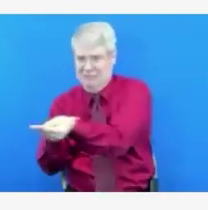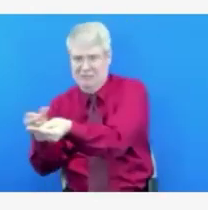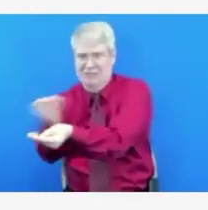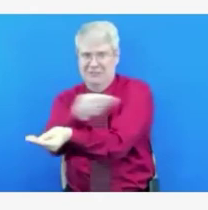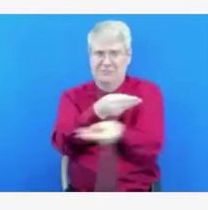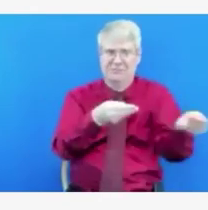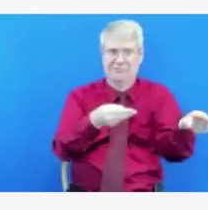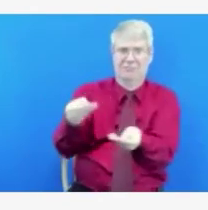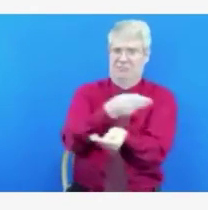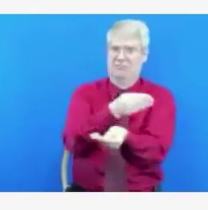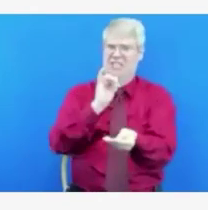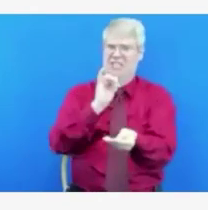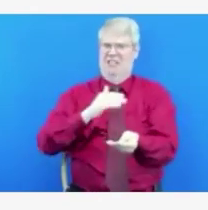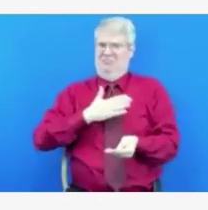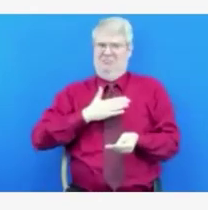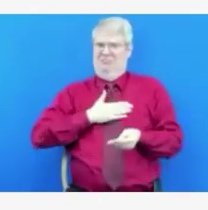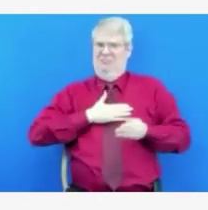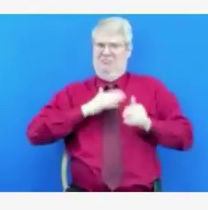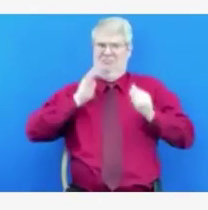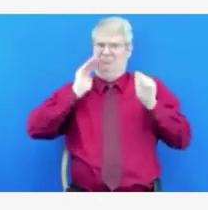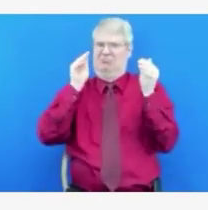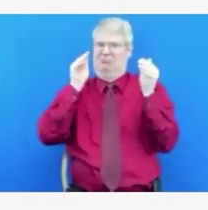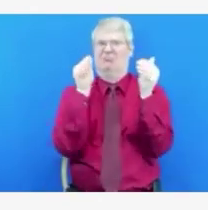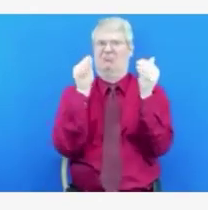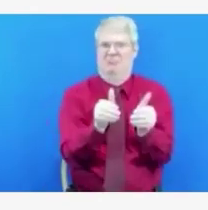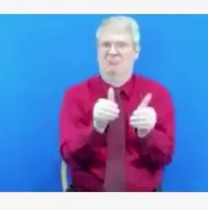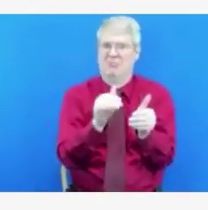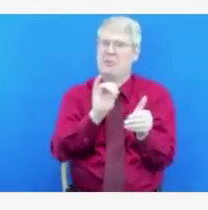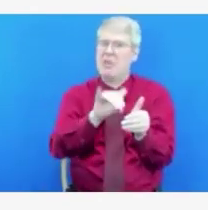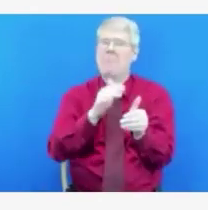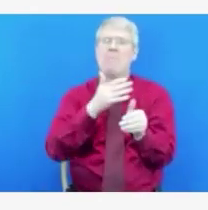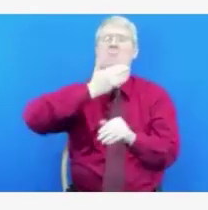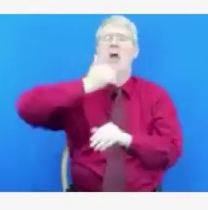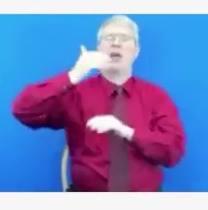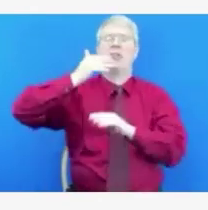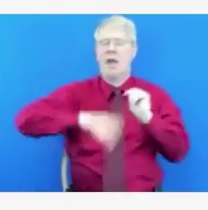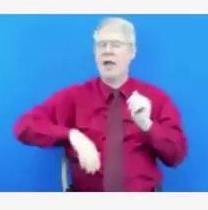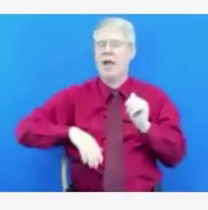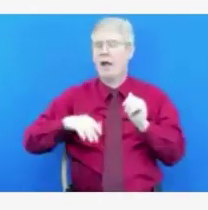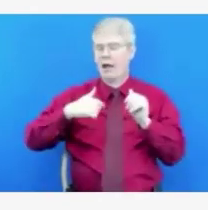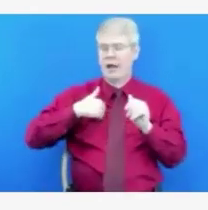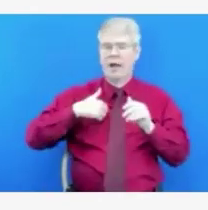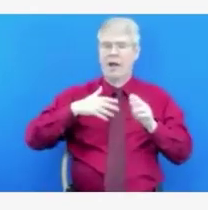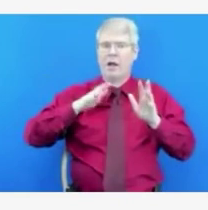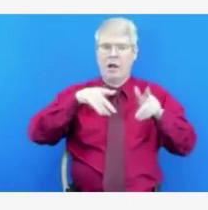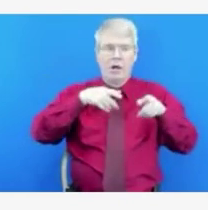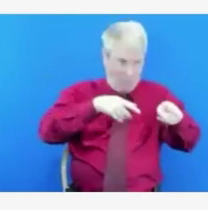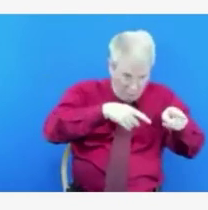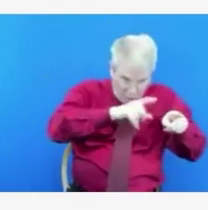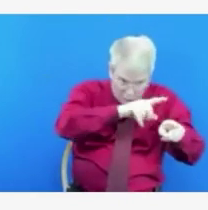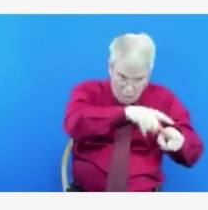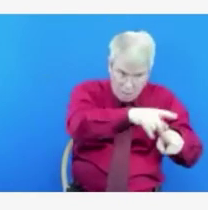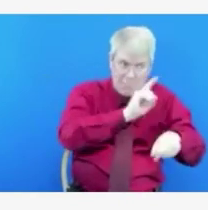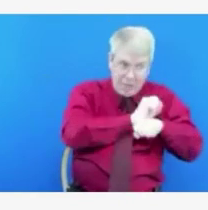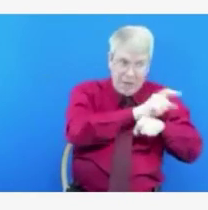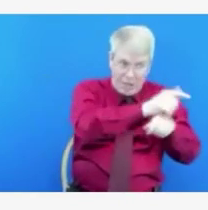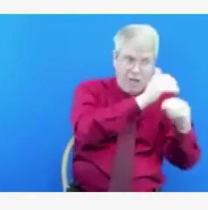important that we're finding out who has resource needs and how we solve those. And that's where we really spend our time with the hospitals across the state.